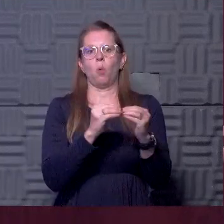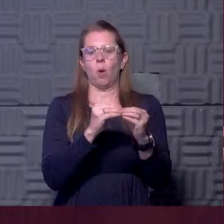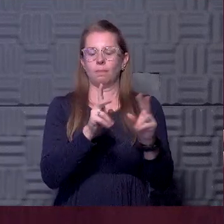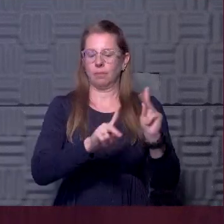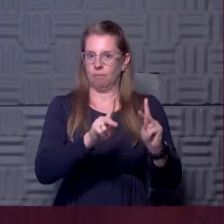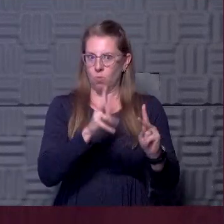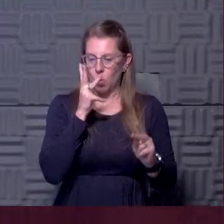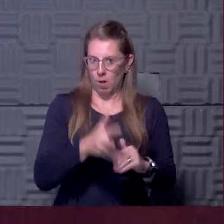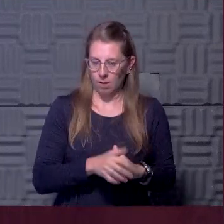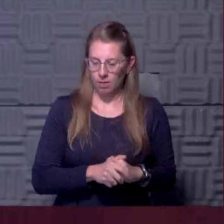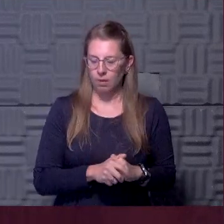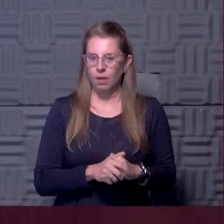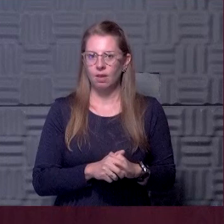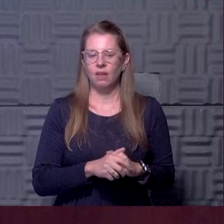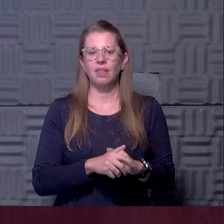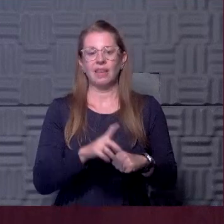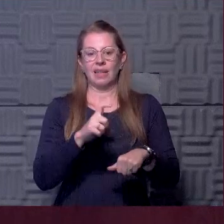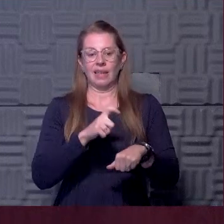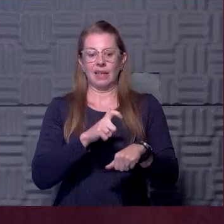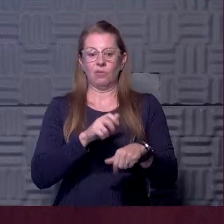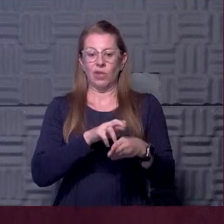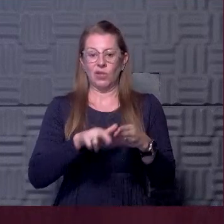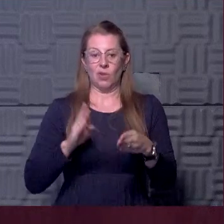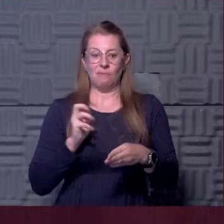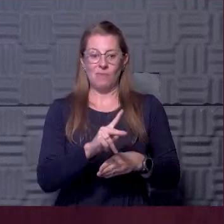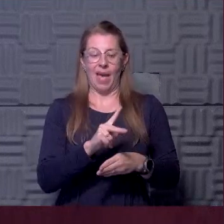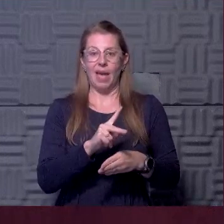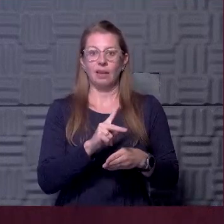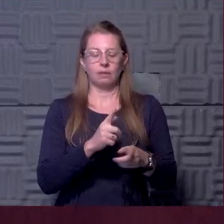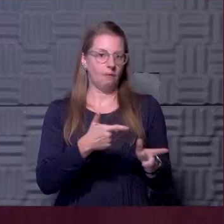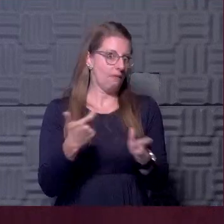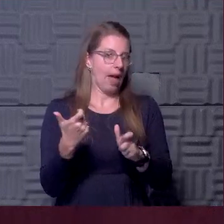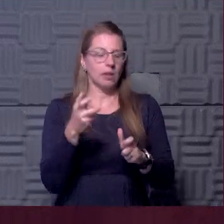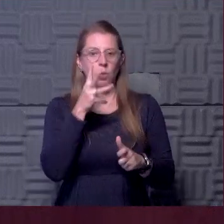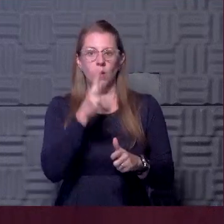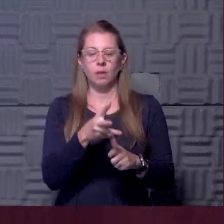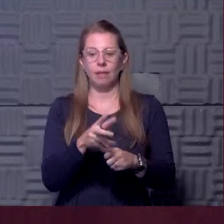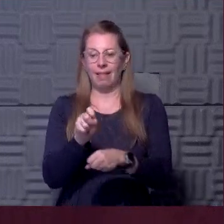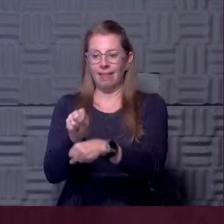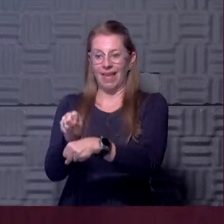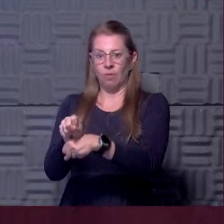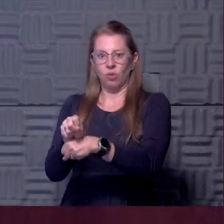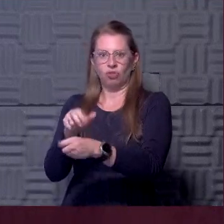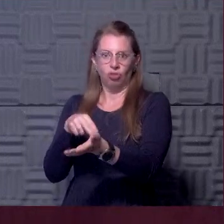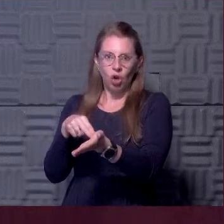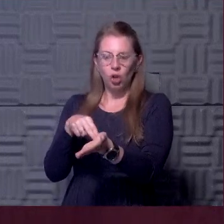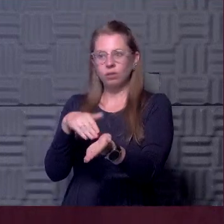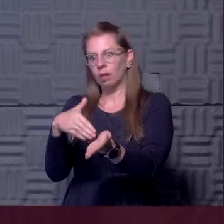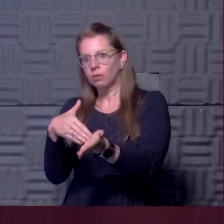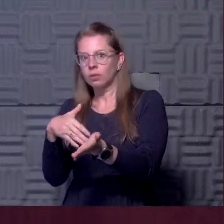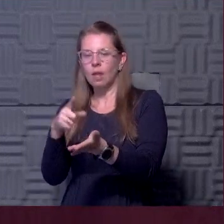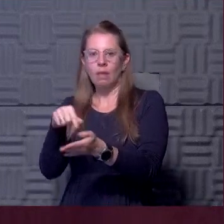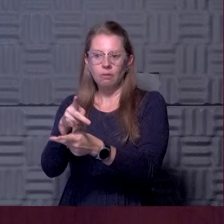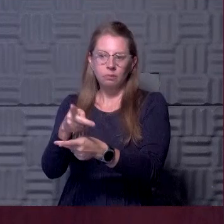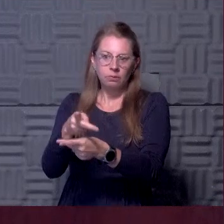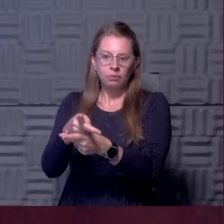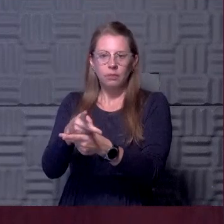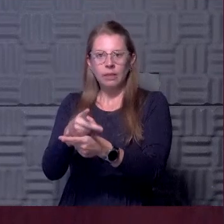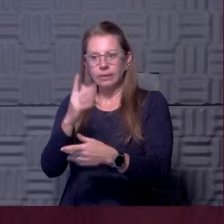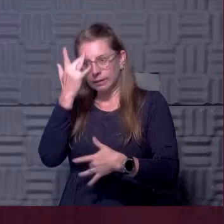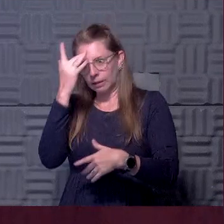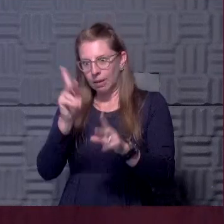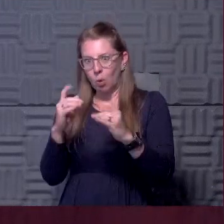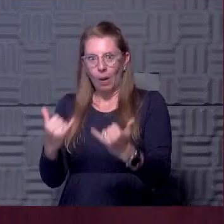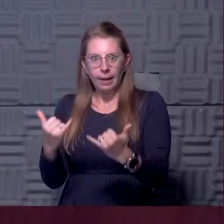lot larger groups in a quicker amount of time without a labor force, a labor force that, by the way, is also trying to take care of patients that are sick in hospitals and clinics right now